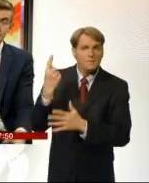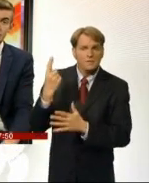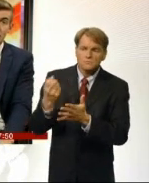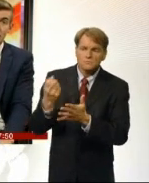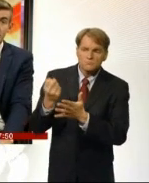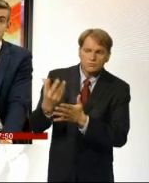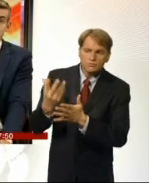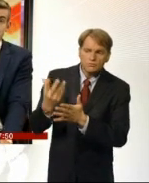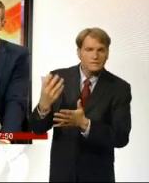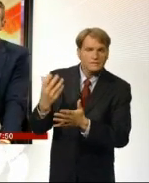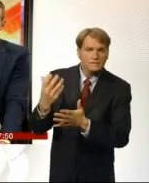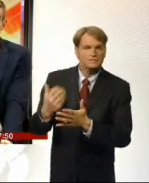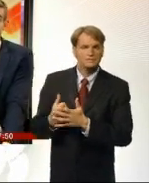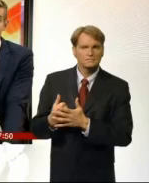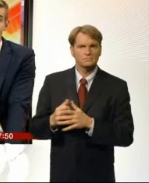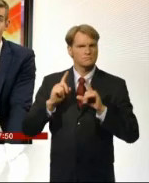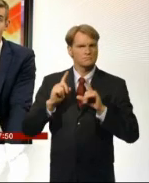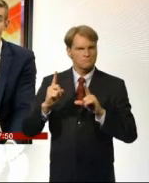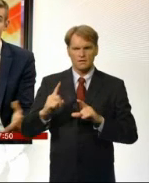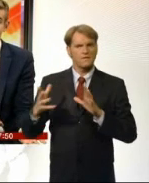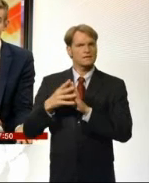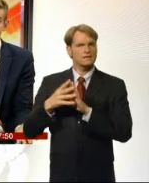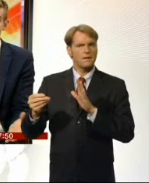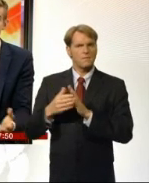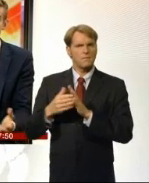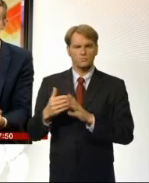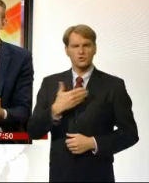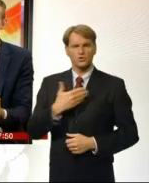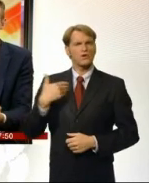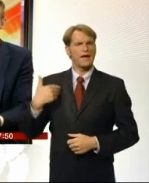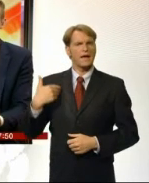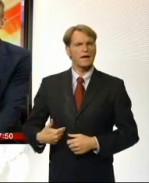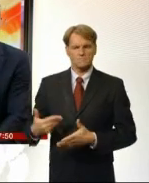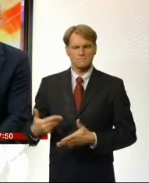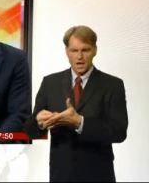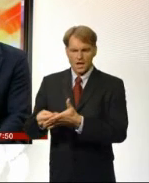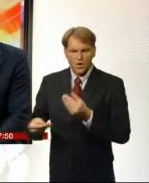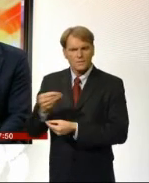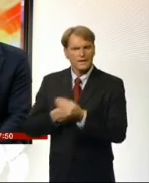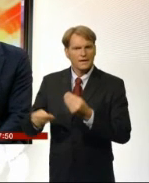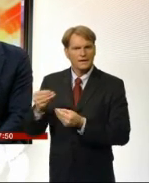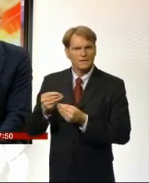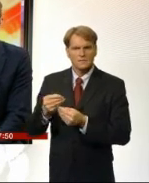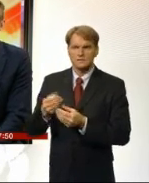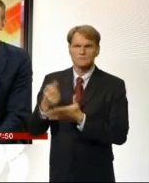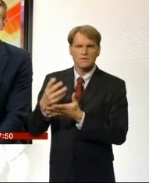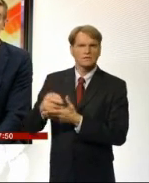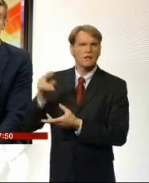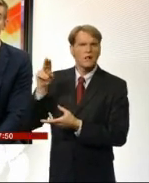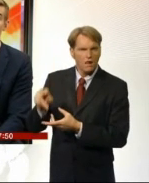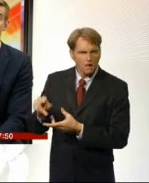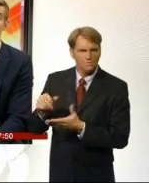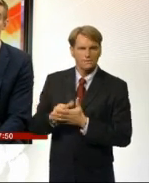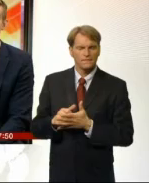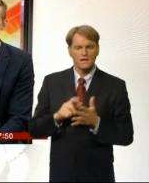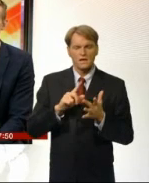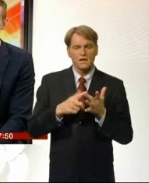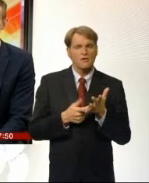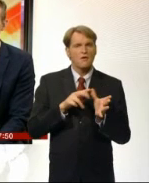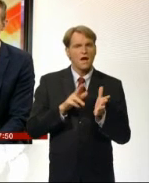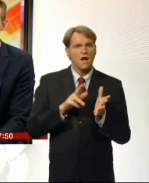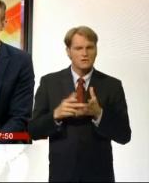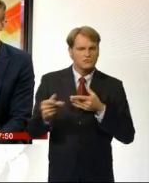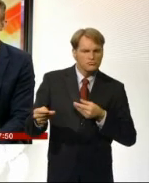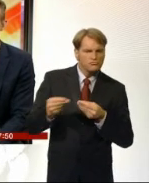Now the slowdown in Chinese factory that's one example, trade sanctions with Iran that's affecting the price too and that all determines what we pay at the